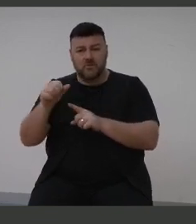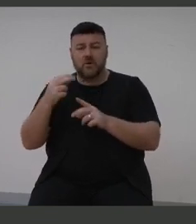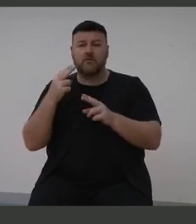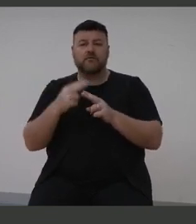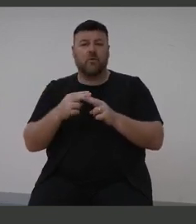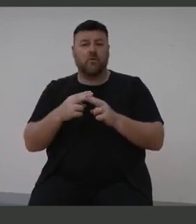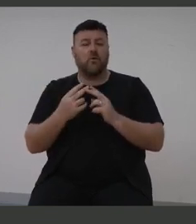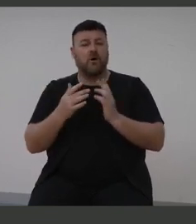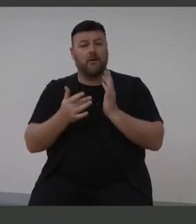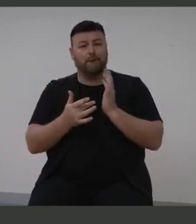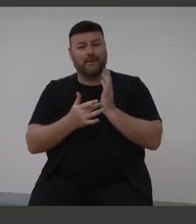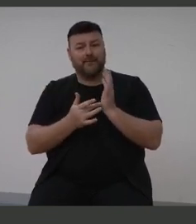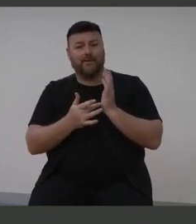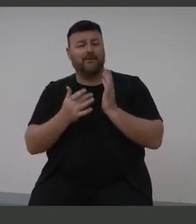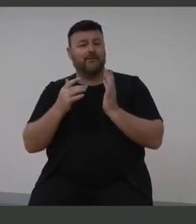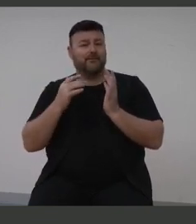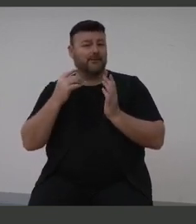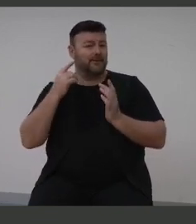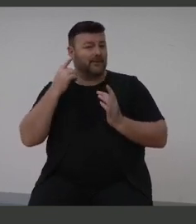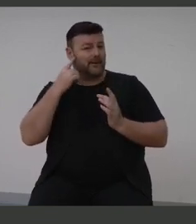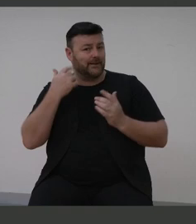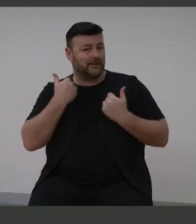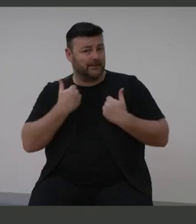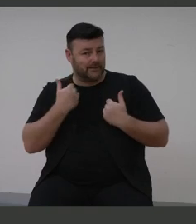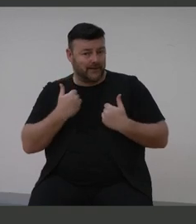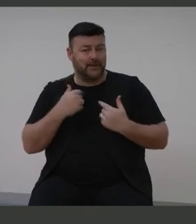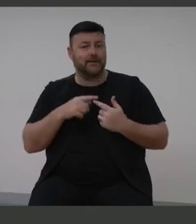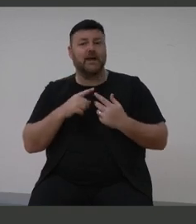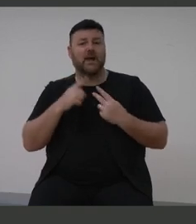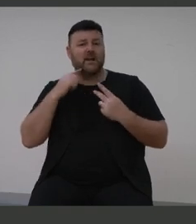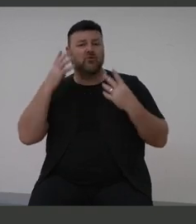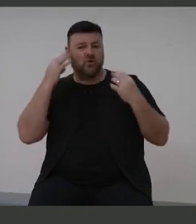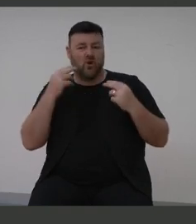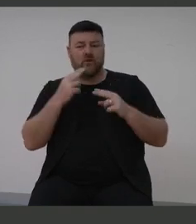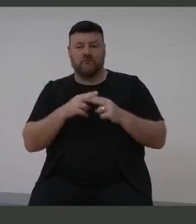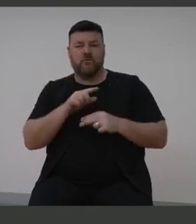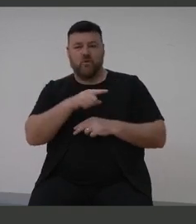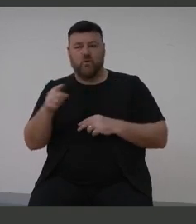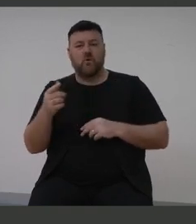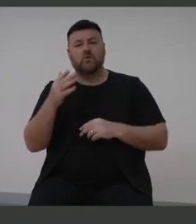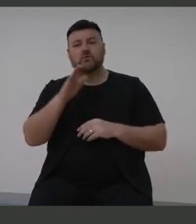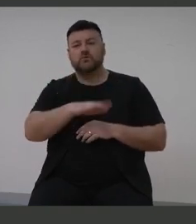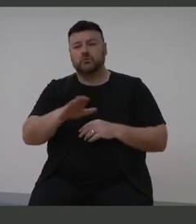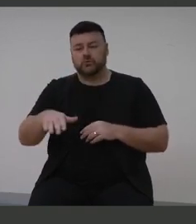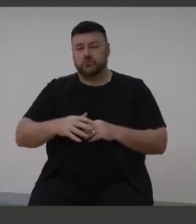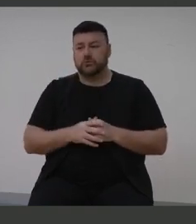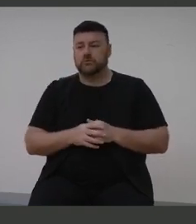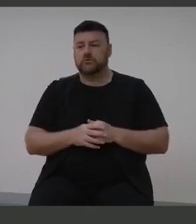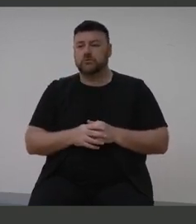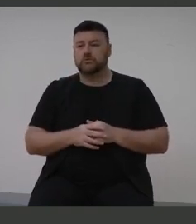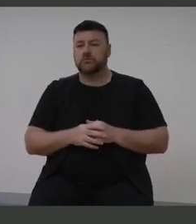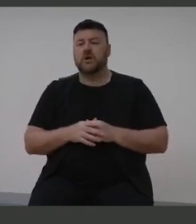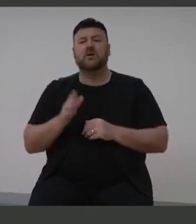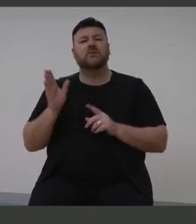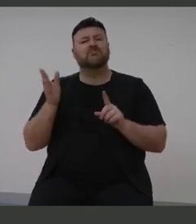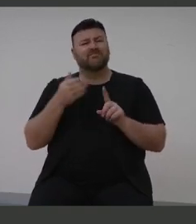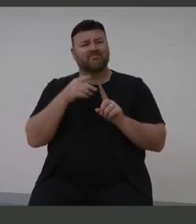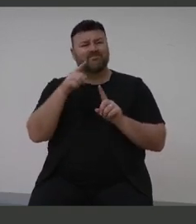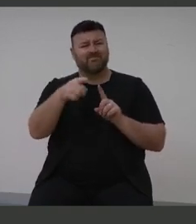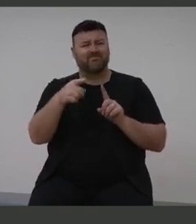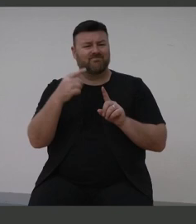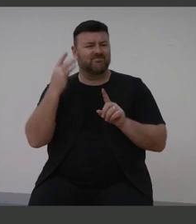and unaddressed hearing loss in school aged children. I would like to shift our attention here to middle ear disease because,